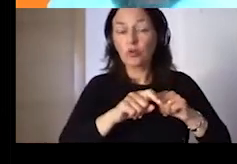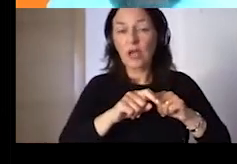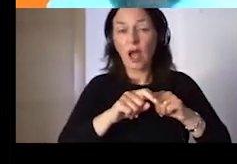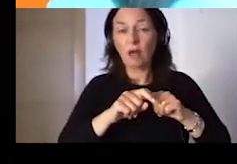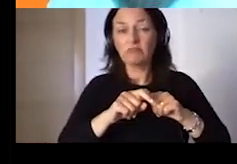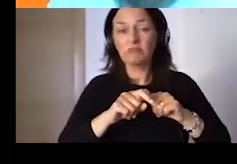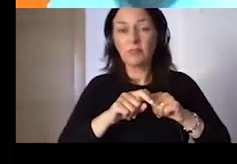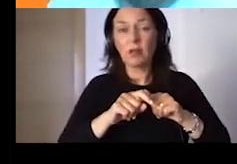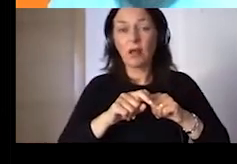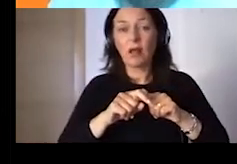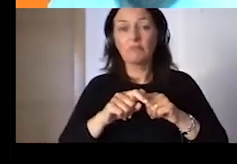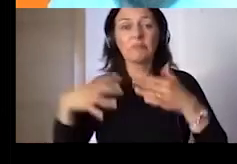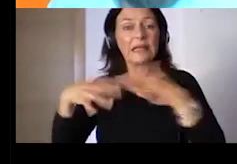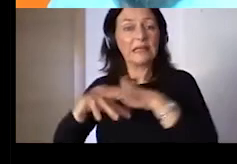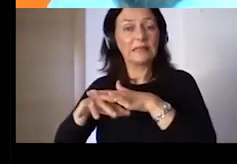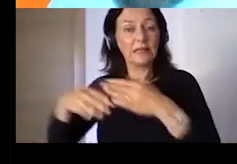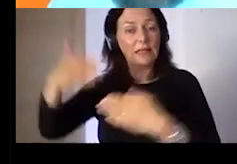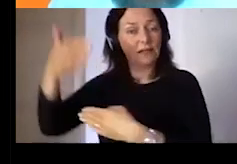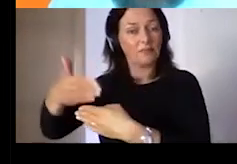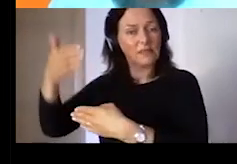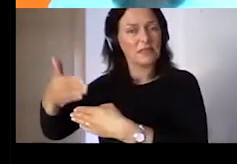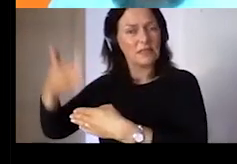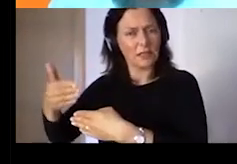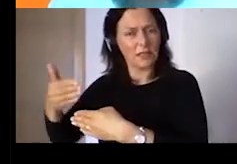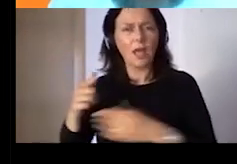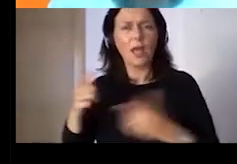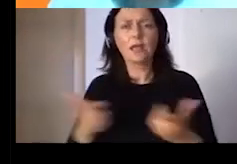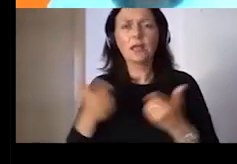following European framework.